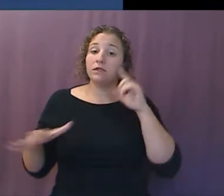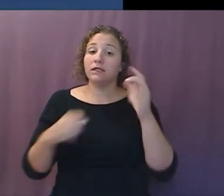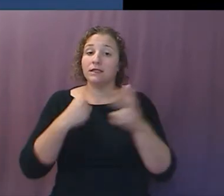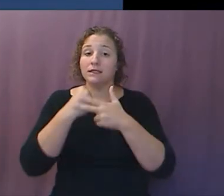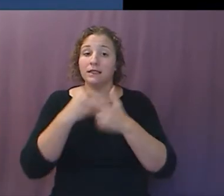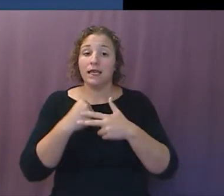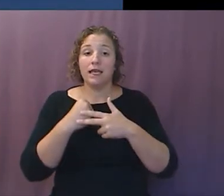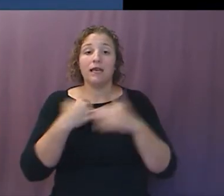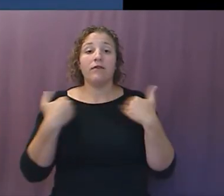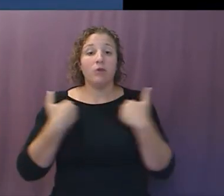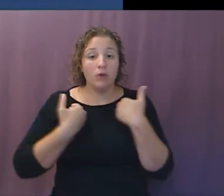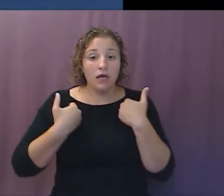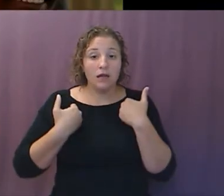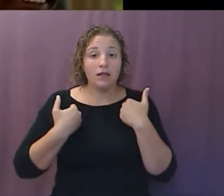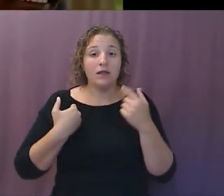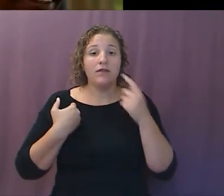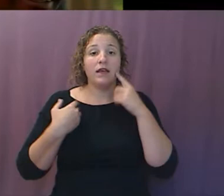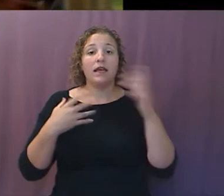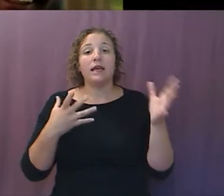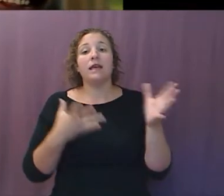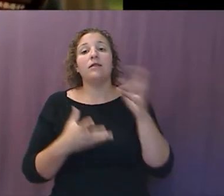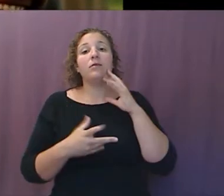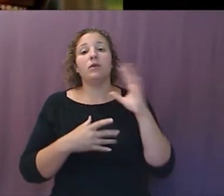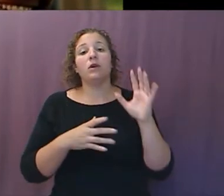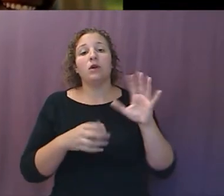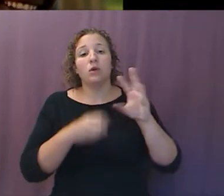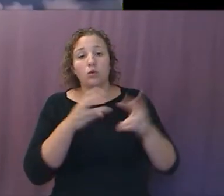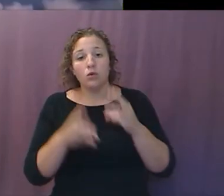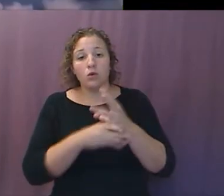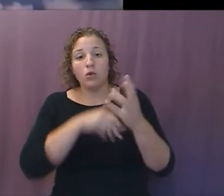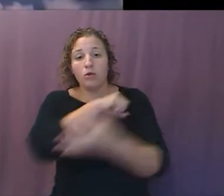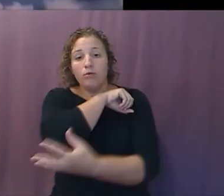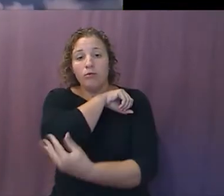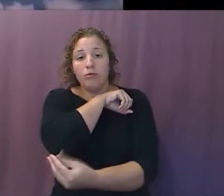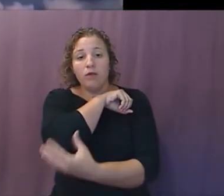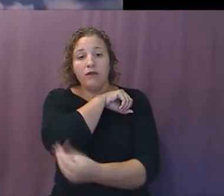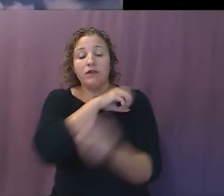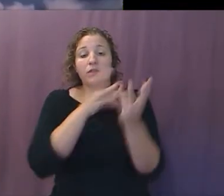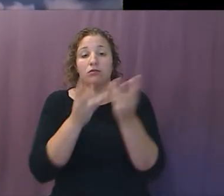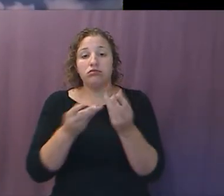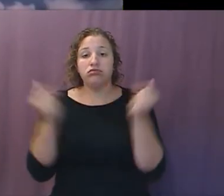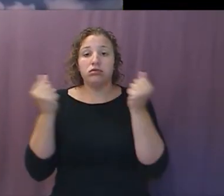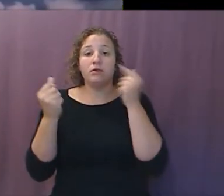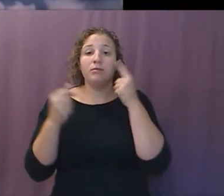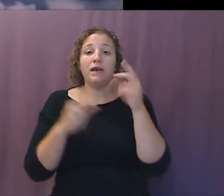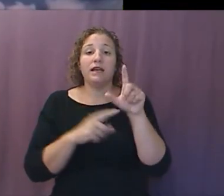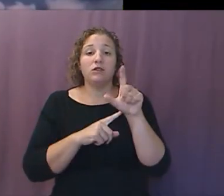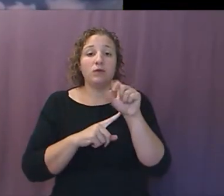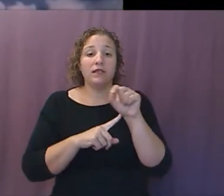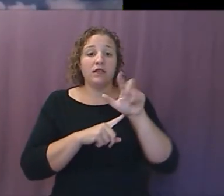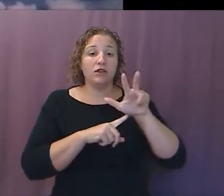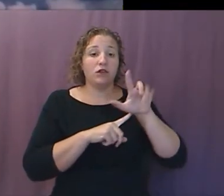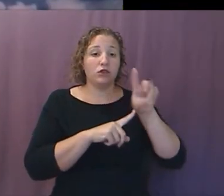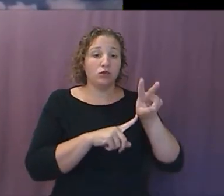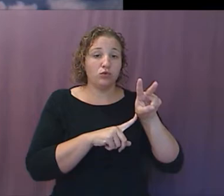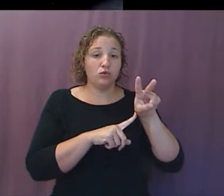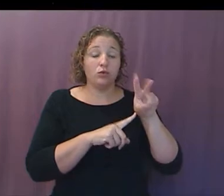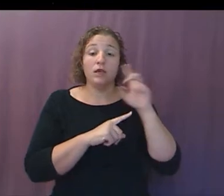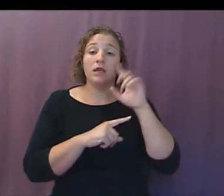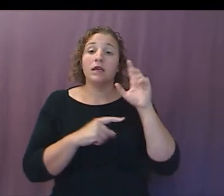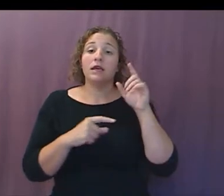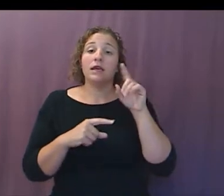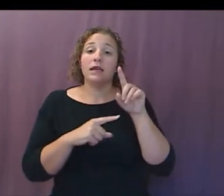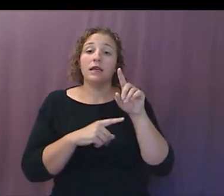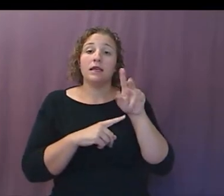and aim to eradicate global poverty by 2032. In November 2018, Sovereign Sky